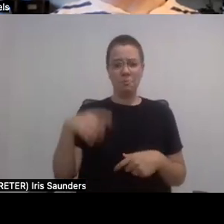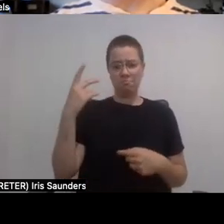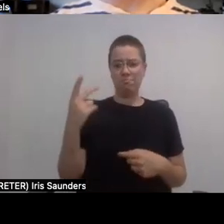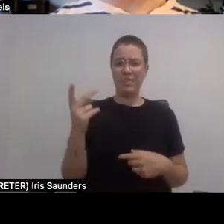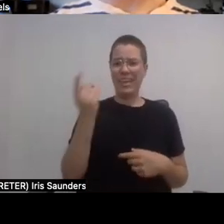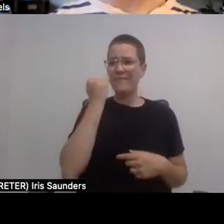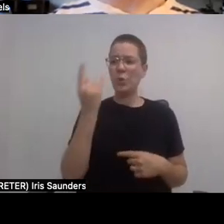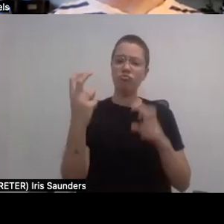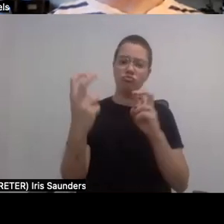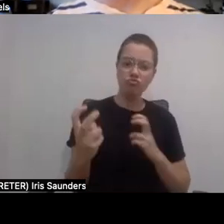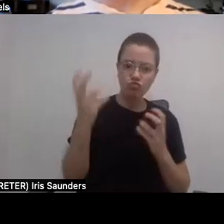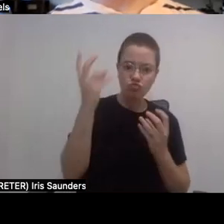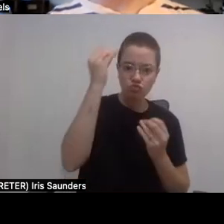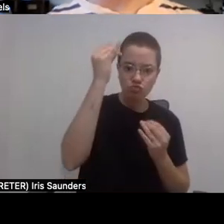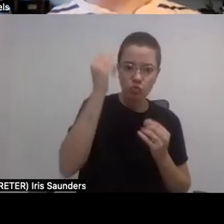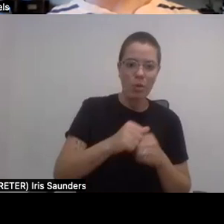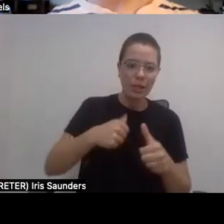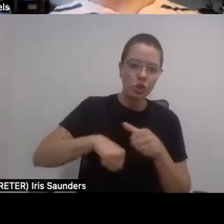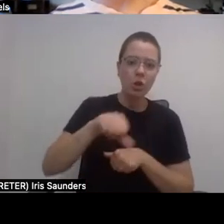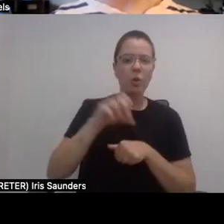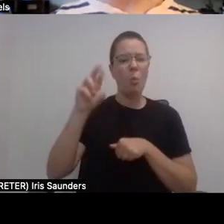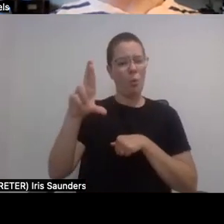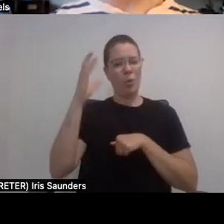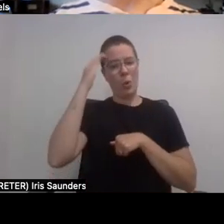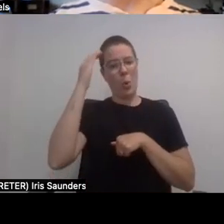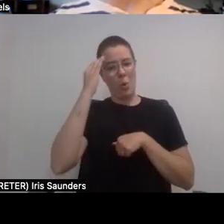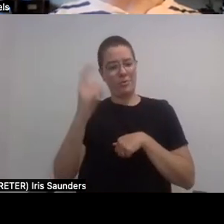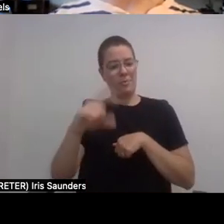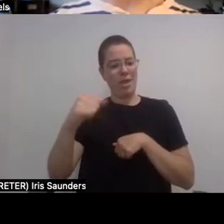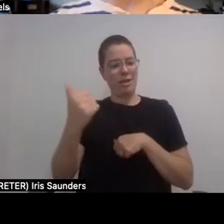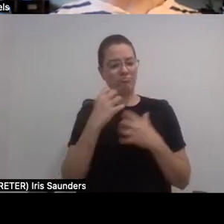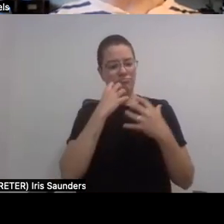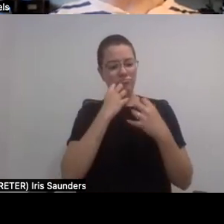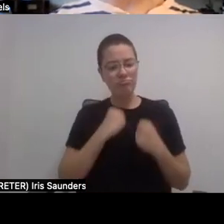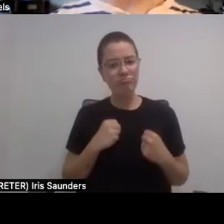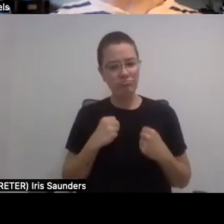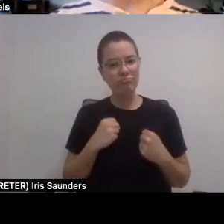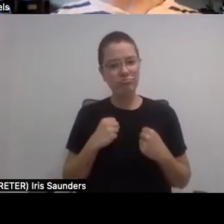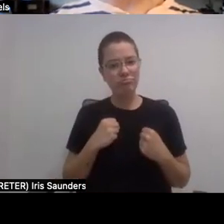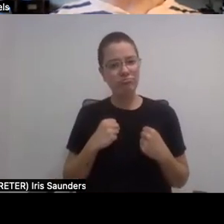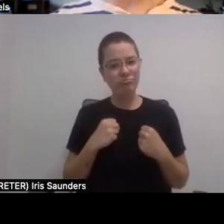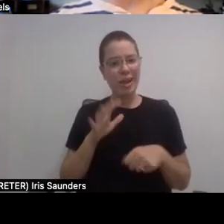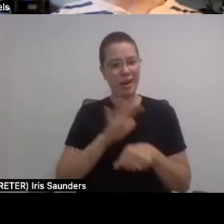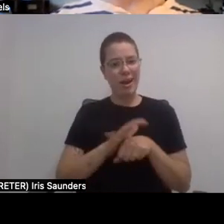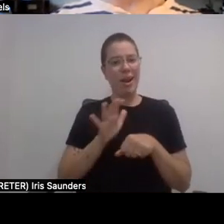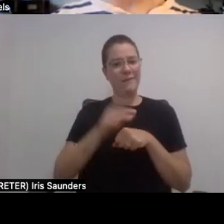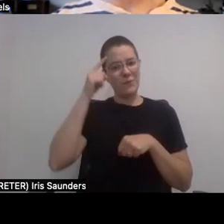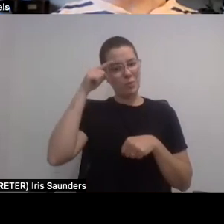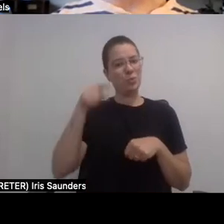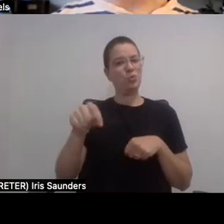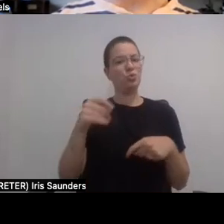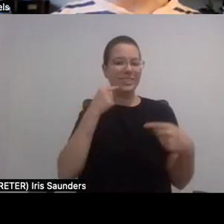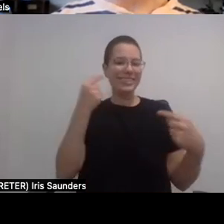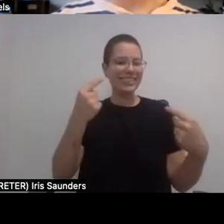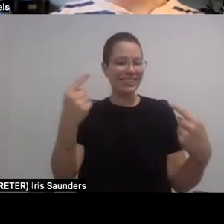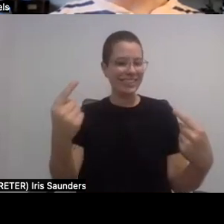or knowing that somebody cares enough to, that you want, that you, cares enough that you succeed. That's what I